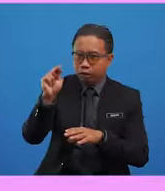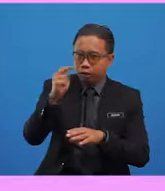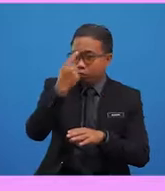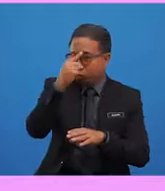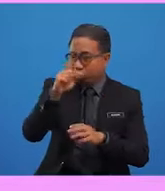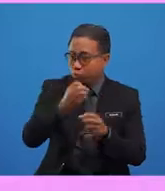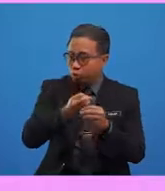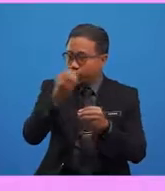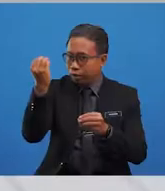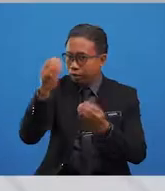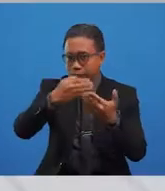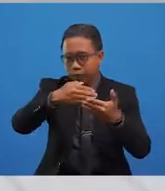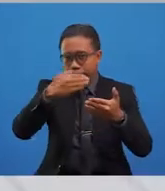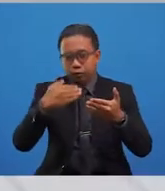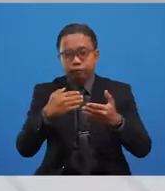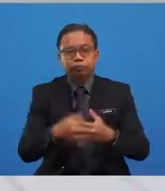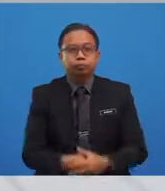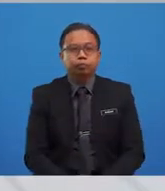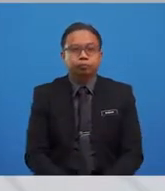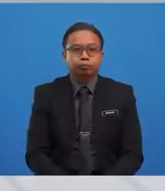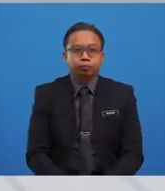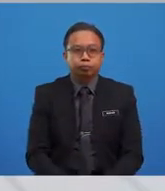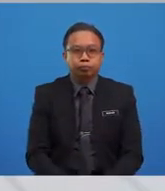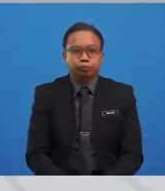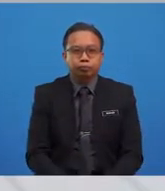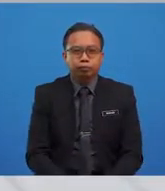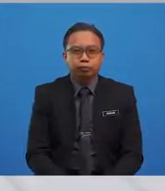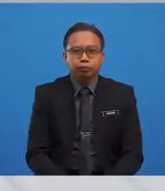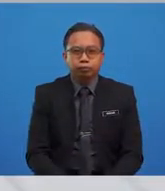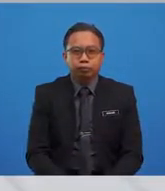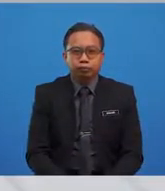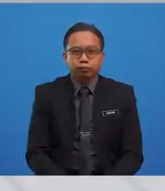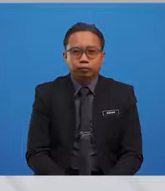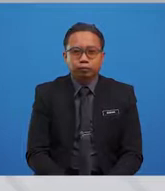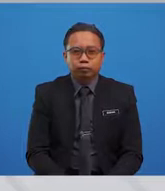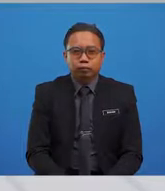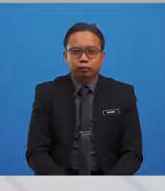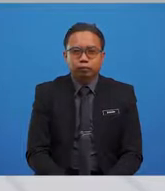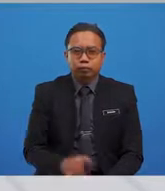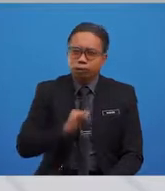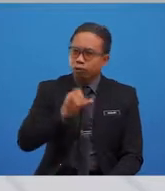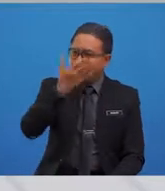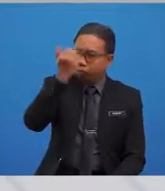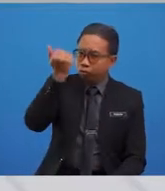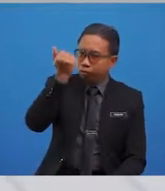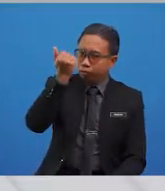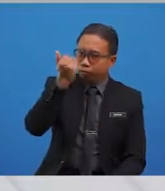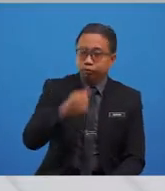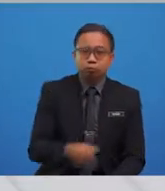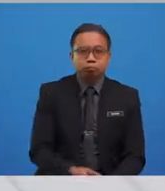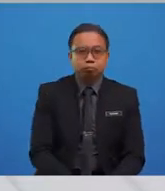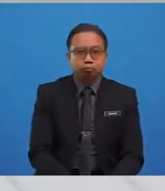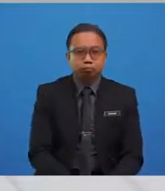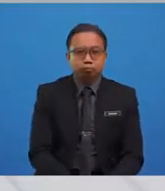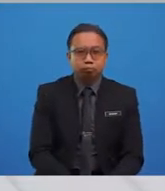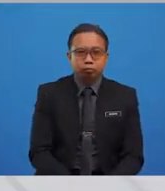before such words. Cool. Um, uh, oh, I almost forgot. Oh my goodness. I have to pack